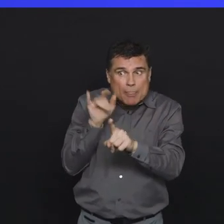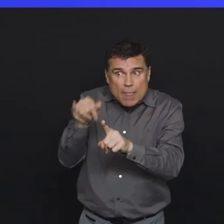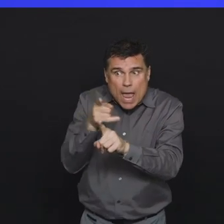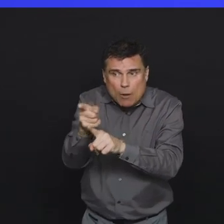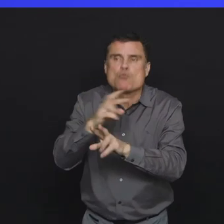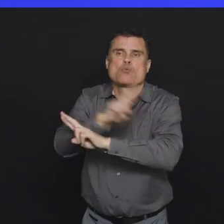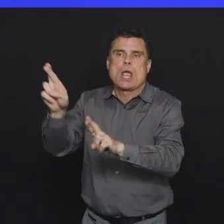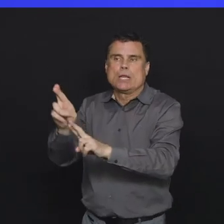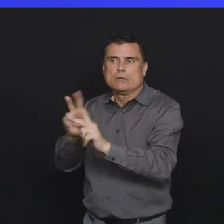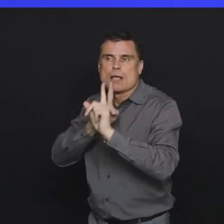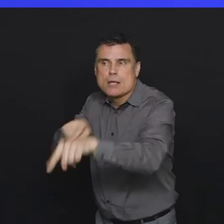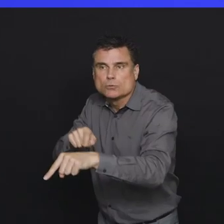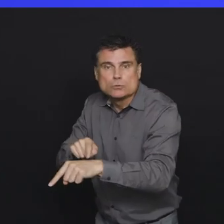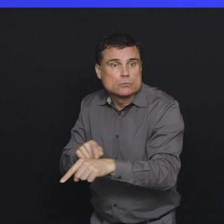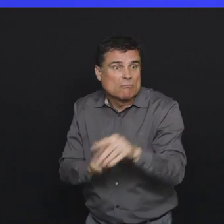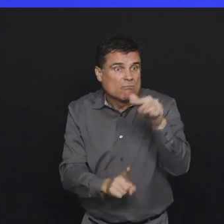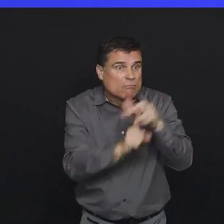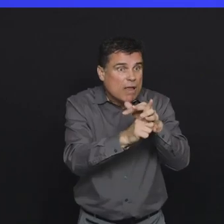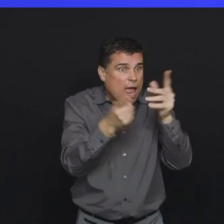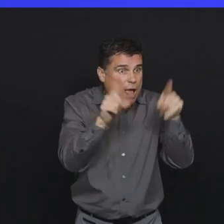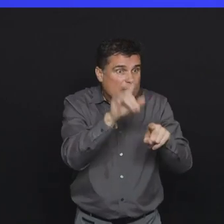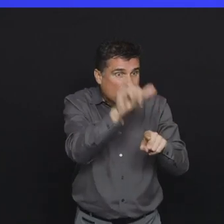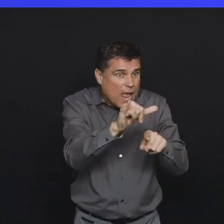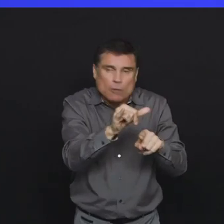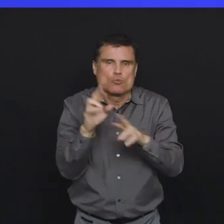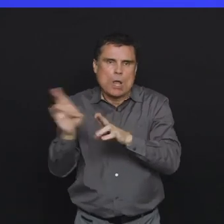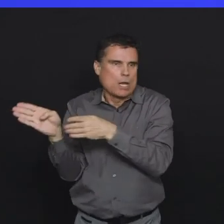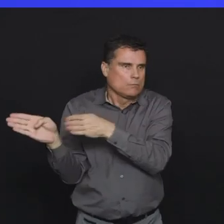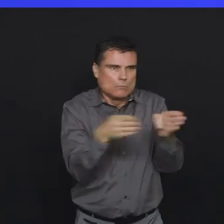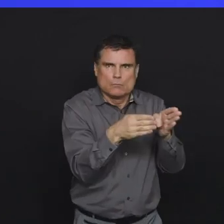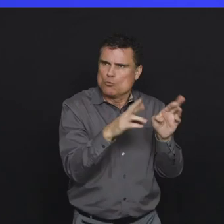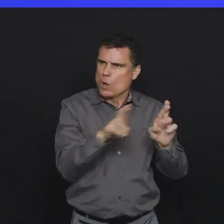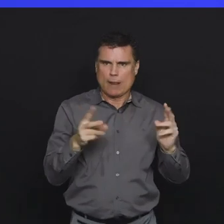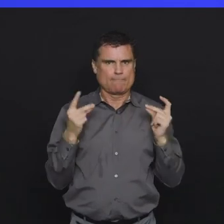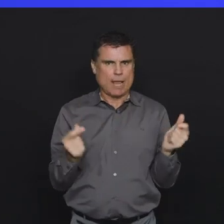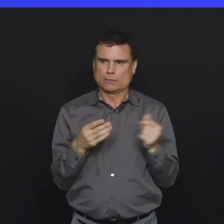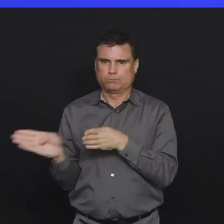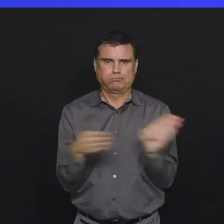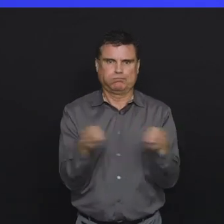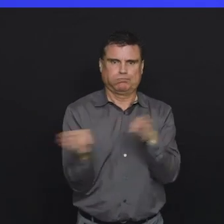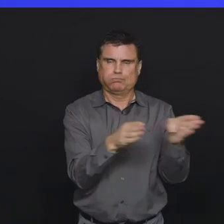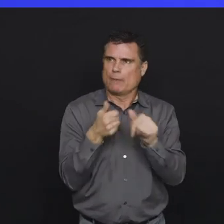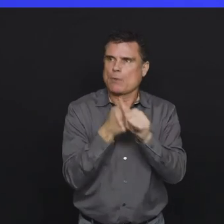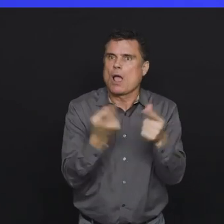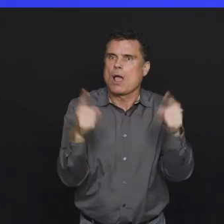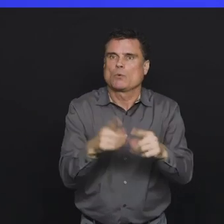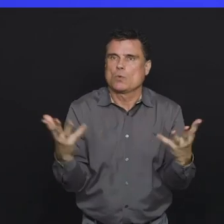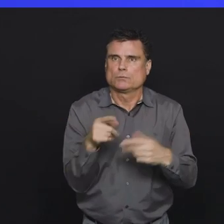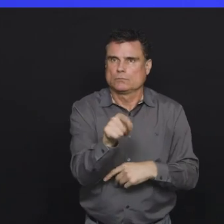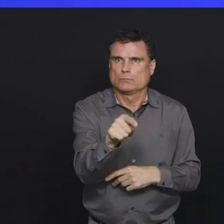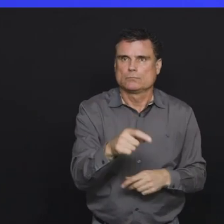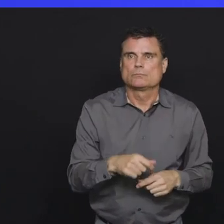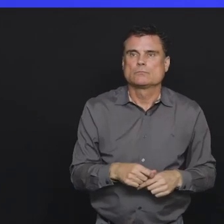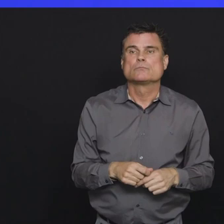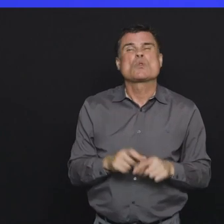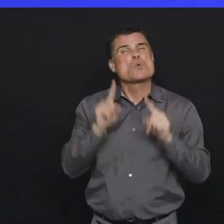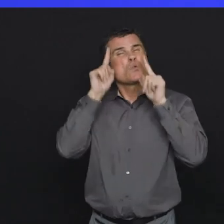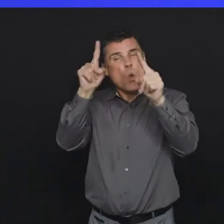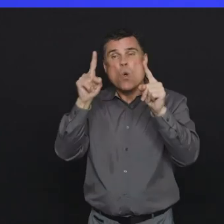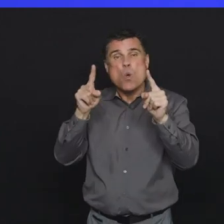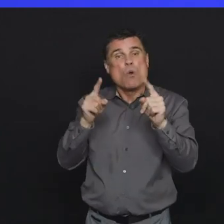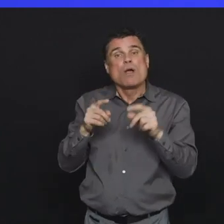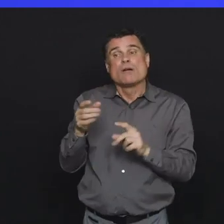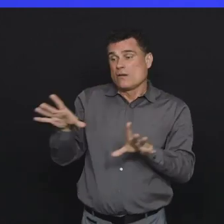But what's required to bend the curve, we sometimes saw, what's required to make the projections better, is 100 percent